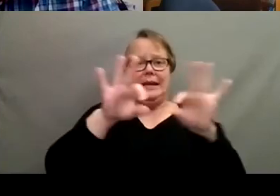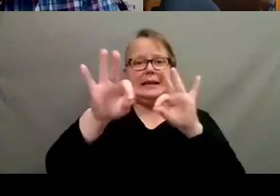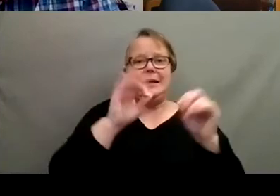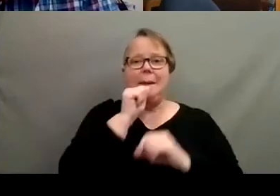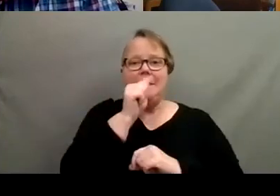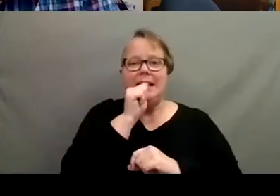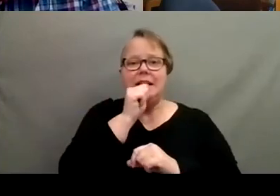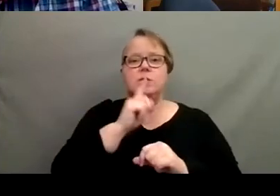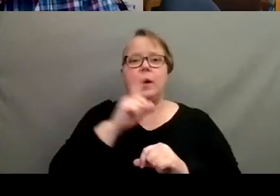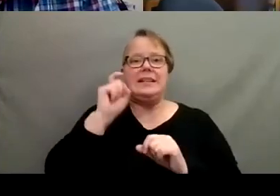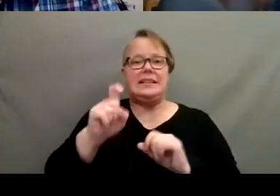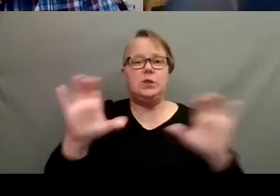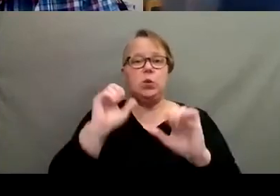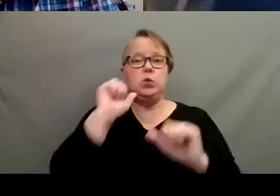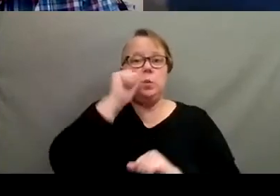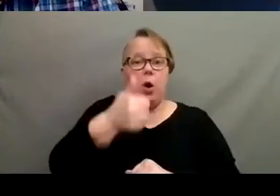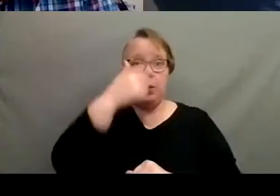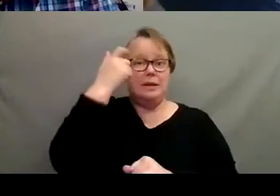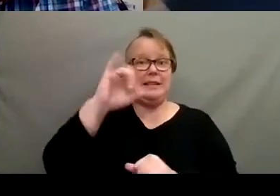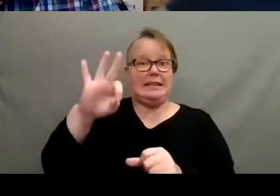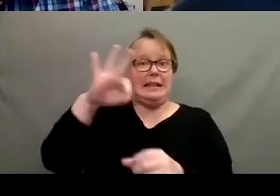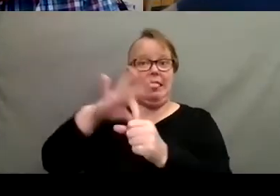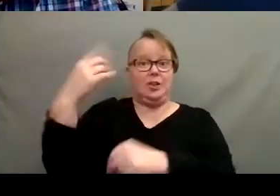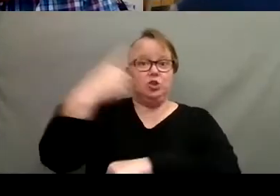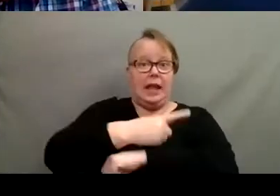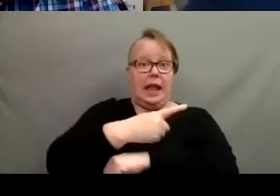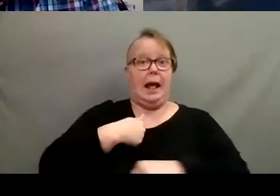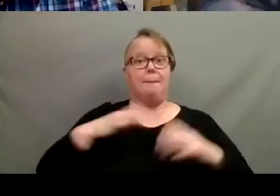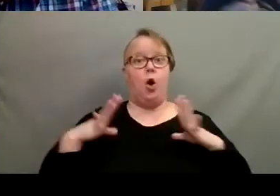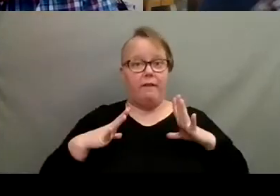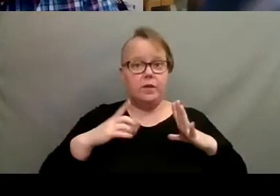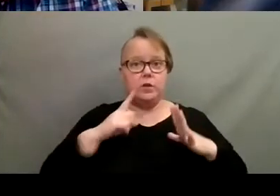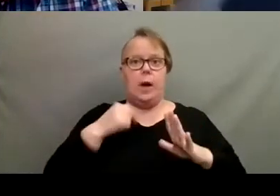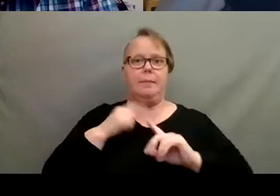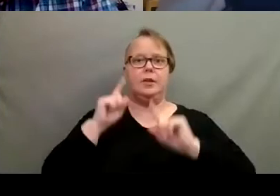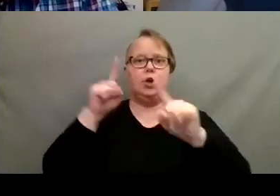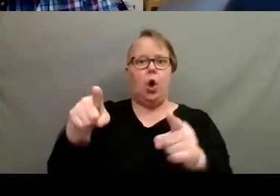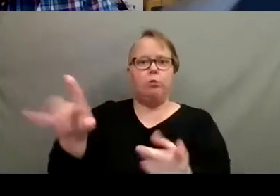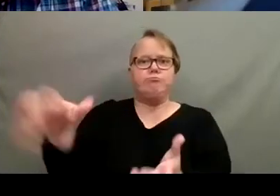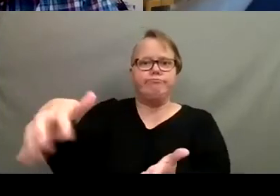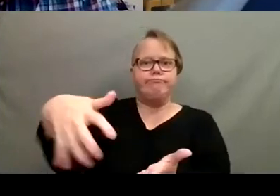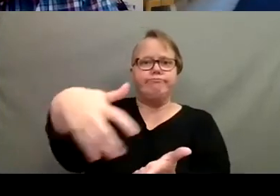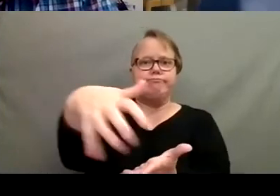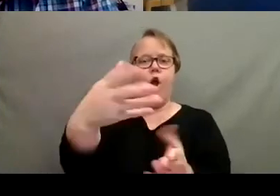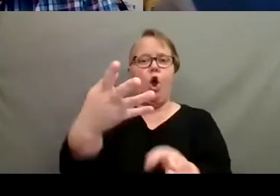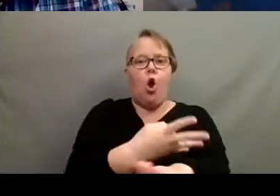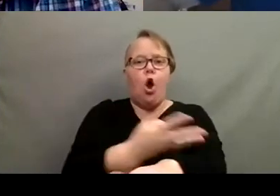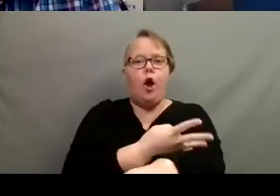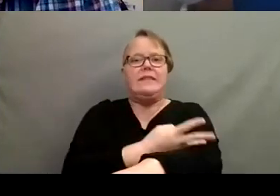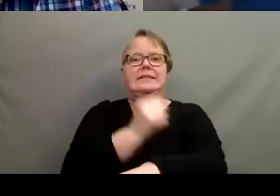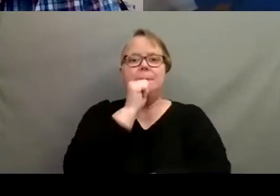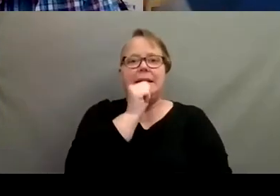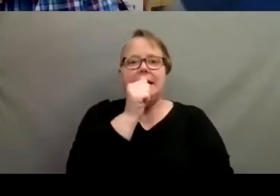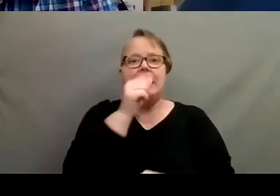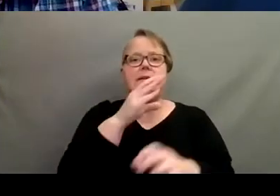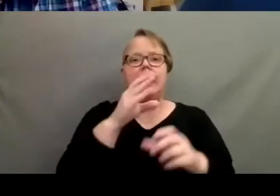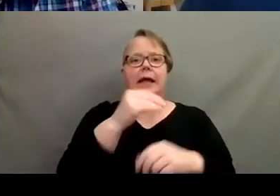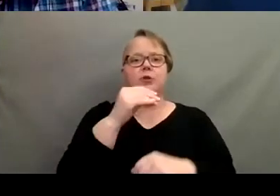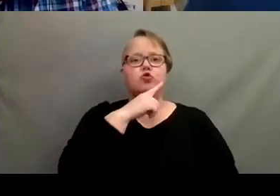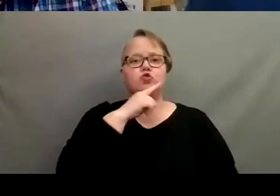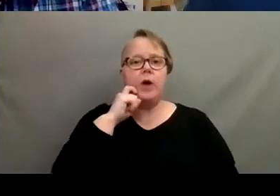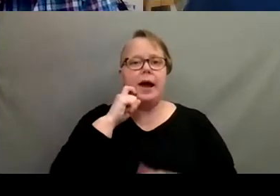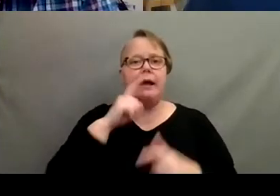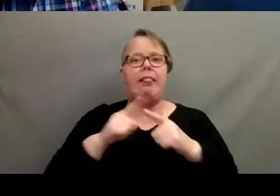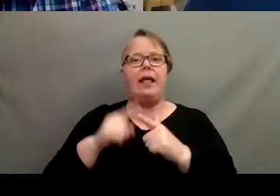tomorrow since that's election day and we have off. I'm going to go out and harvest my peanuts and get those dried and then roast them